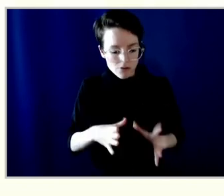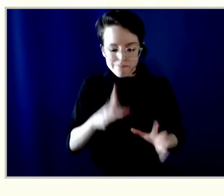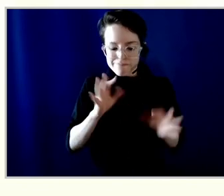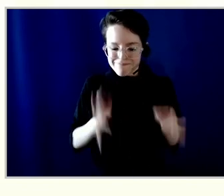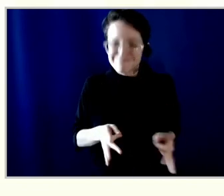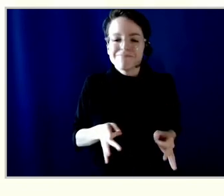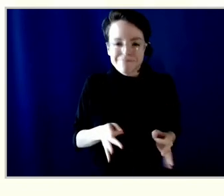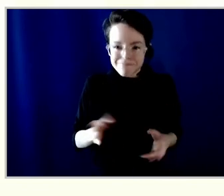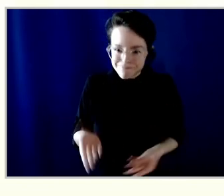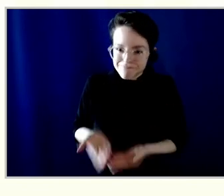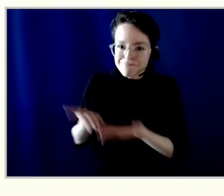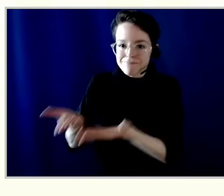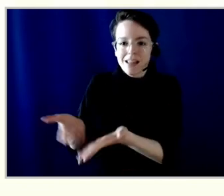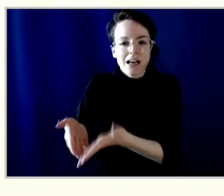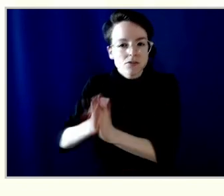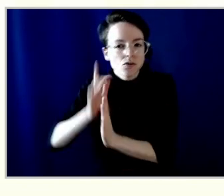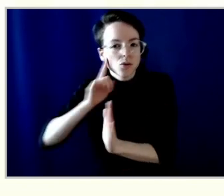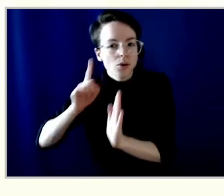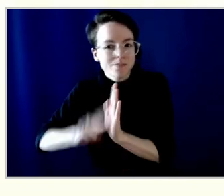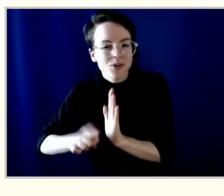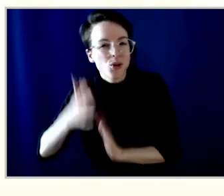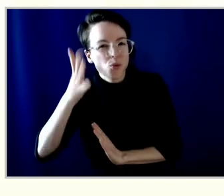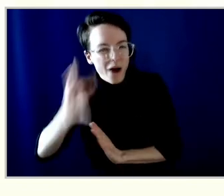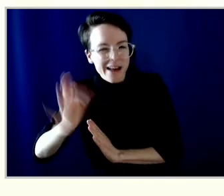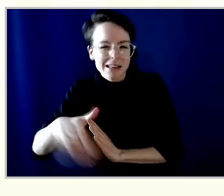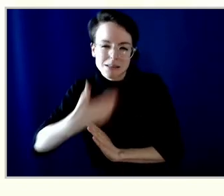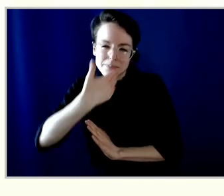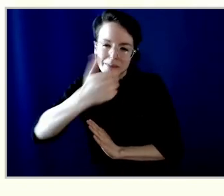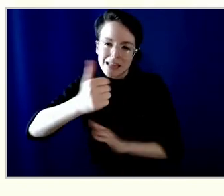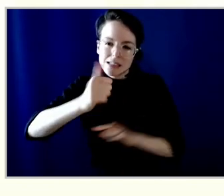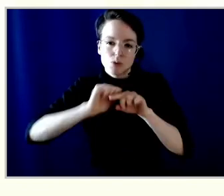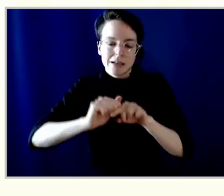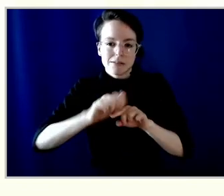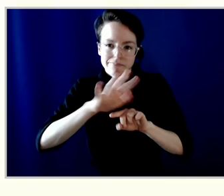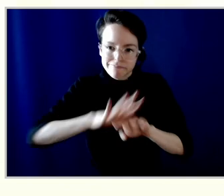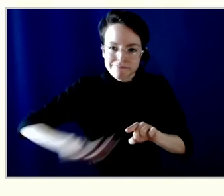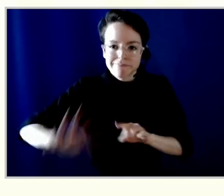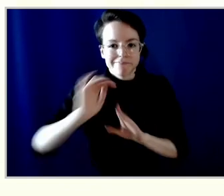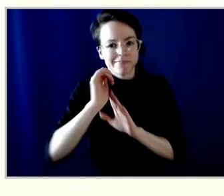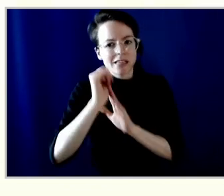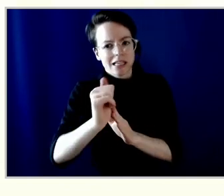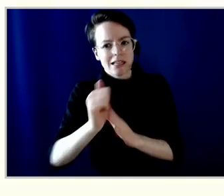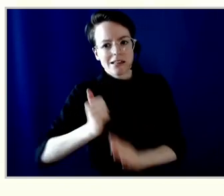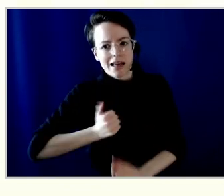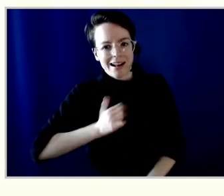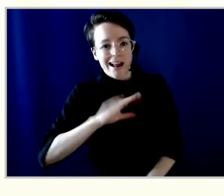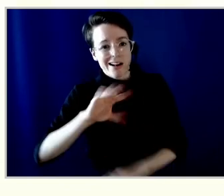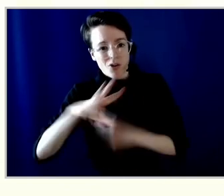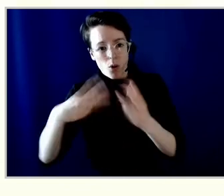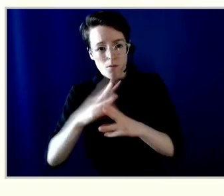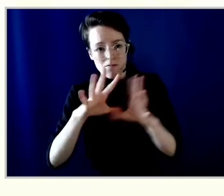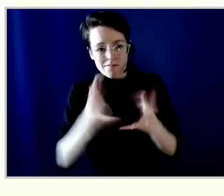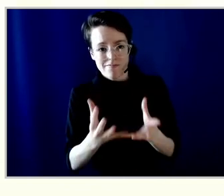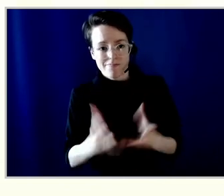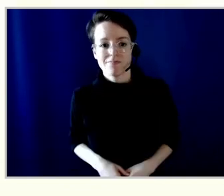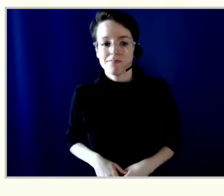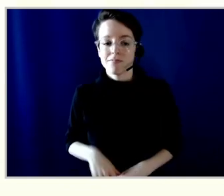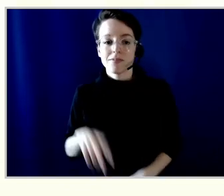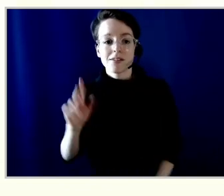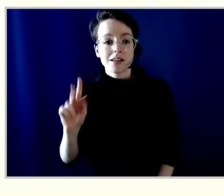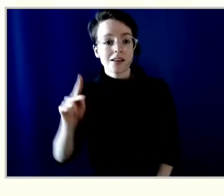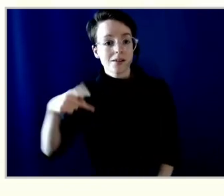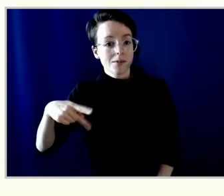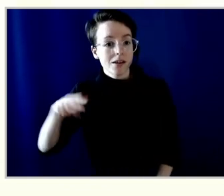practice here in Canada and globally. One firm, KPMG provides assurance over both the financial